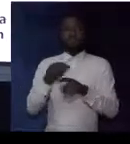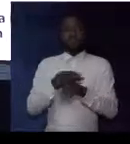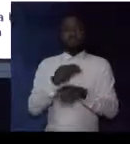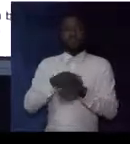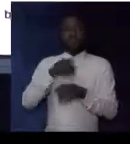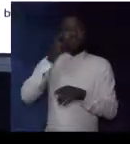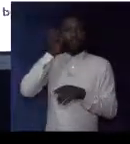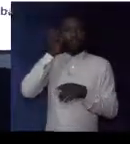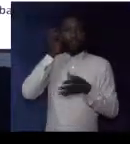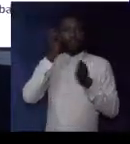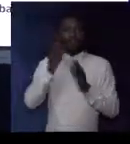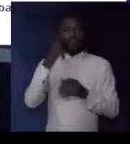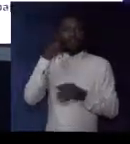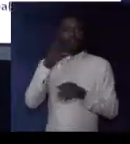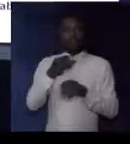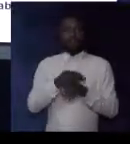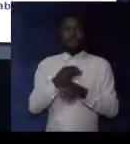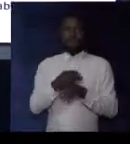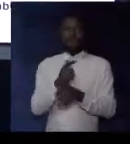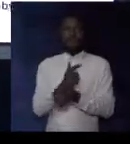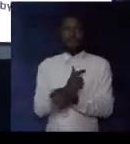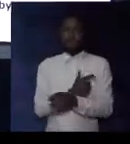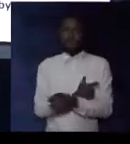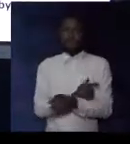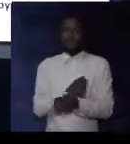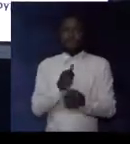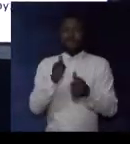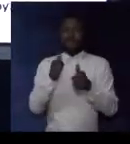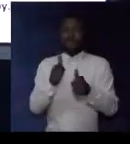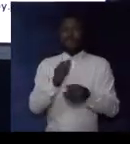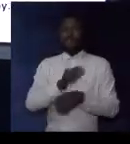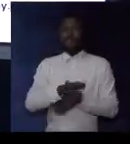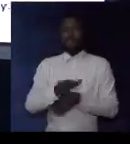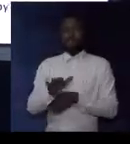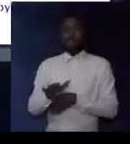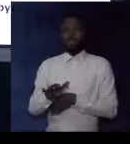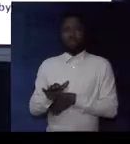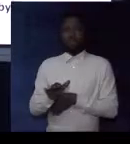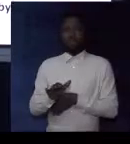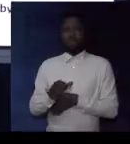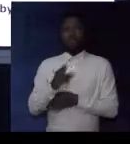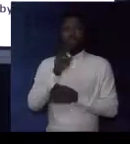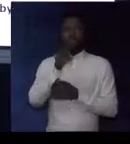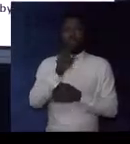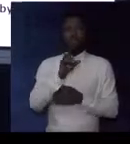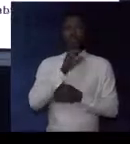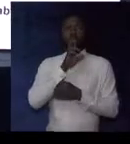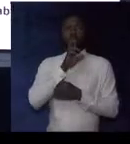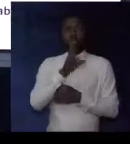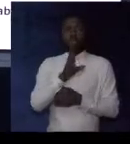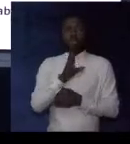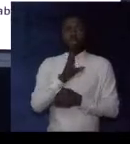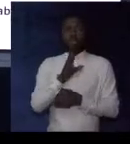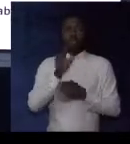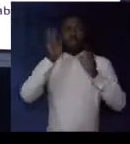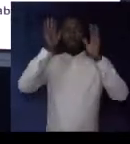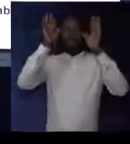mathematician, Nkwagwaje, for the mathematics lesson. Well done, children. You